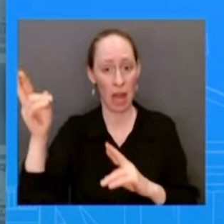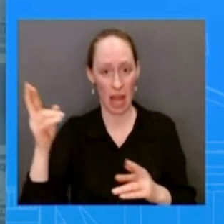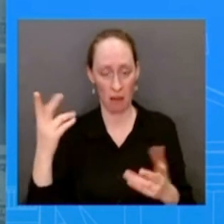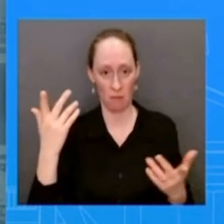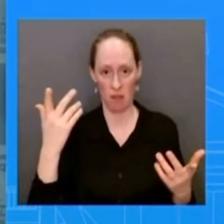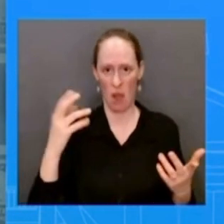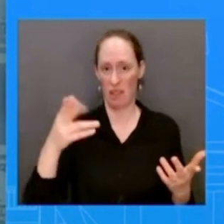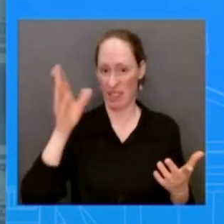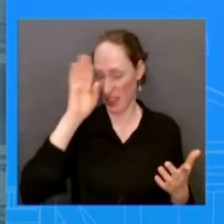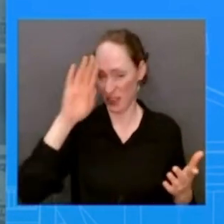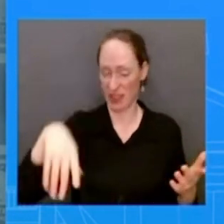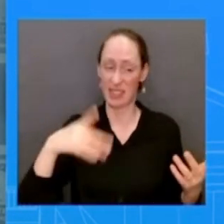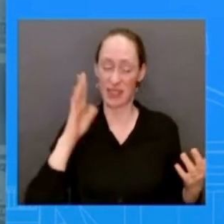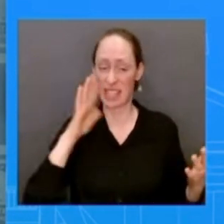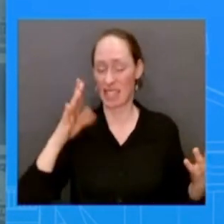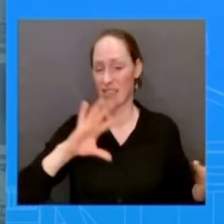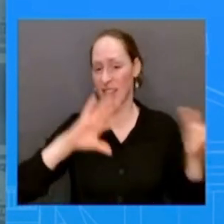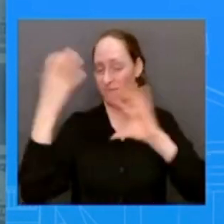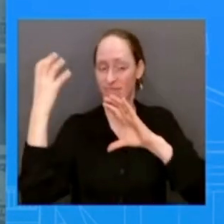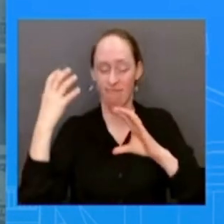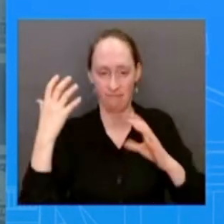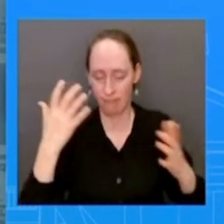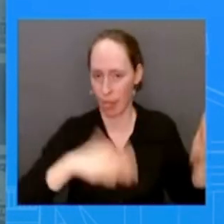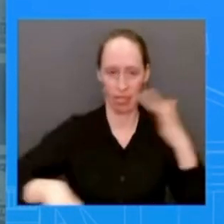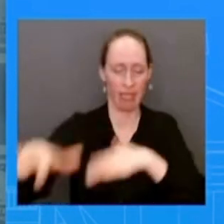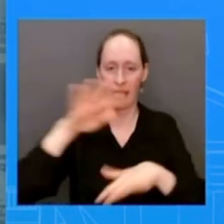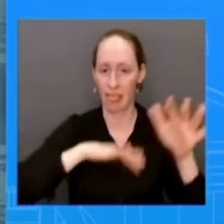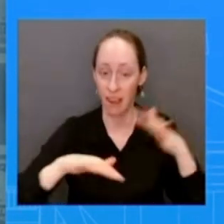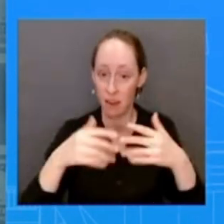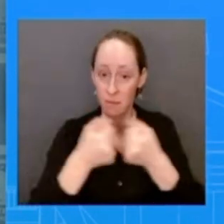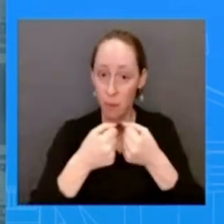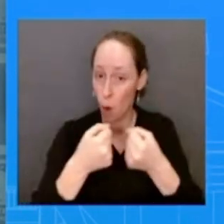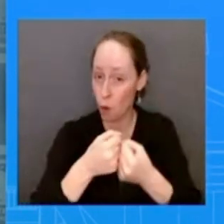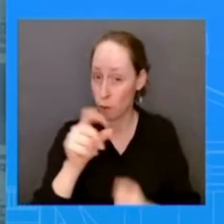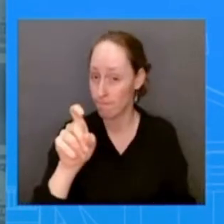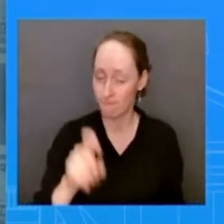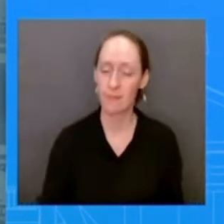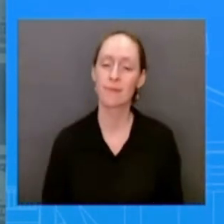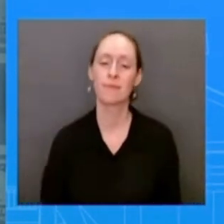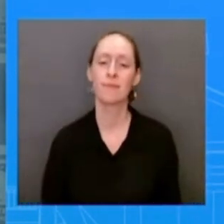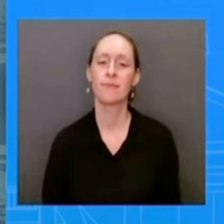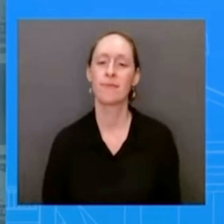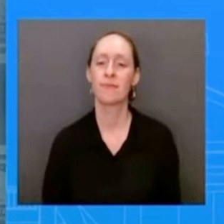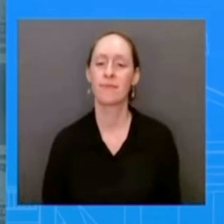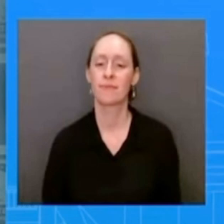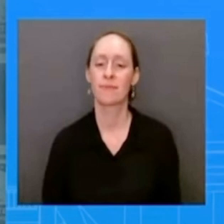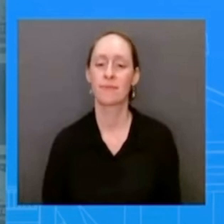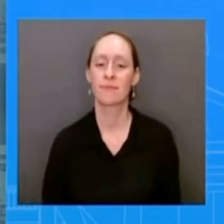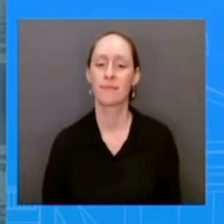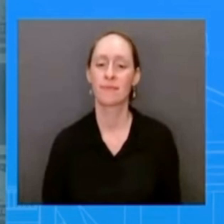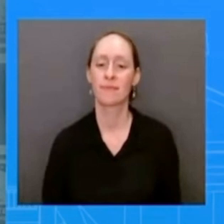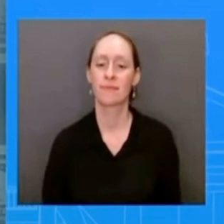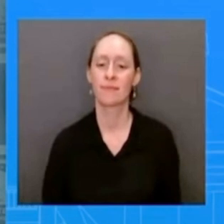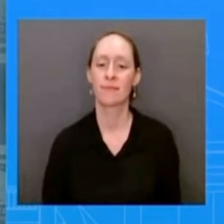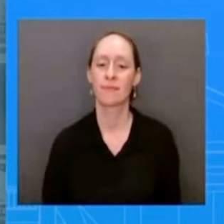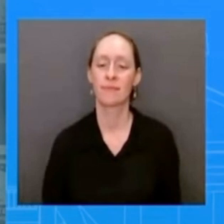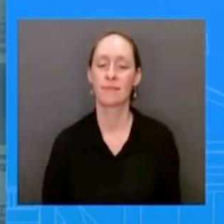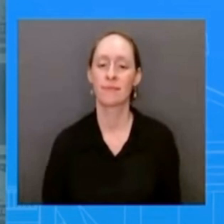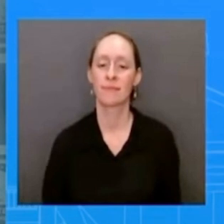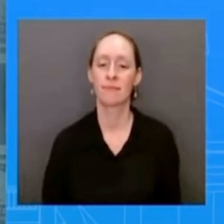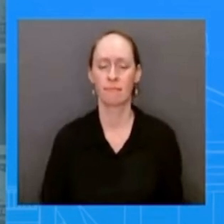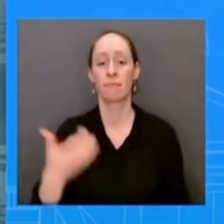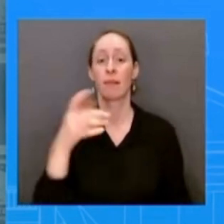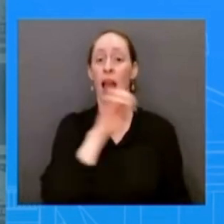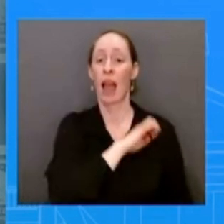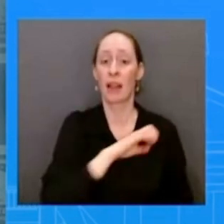do right which is migration from honduras if you look at migration from honduras el salvador and guatemala where our root causes work is focused